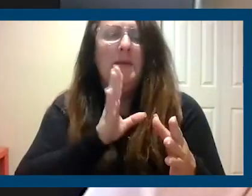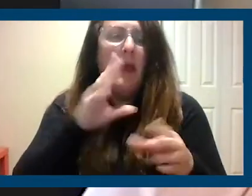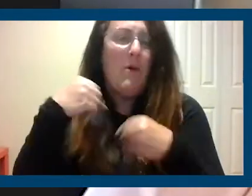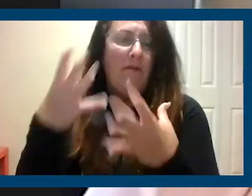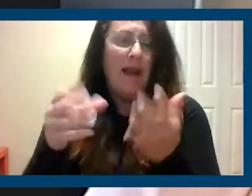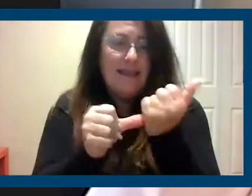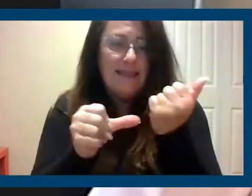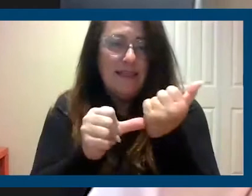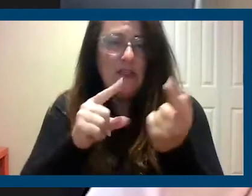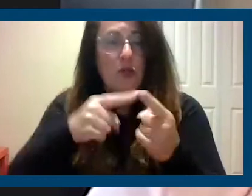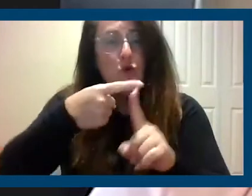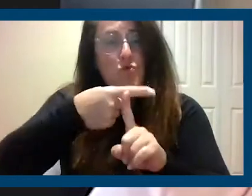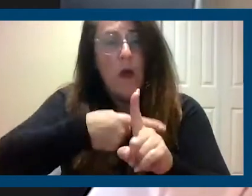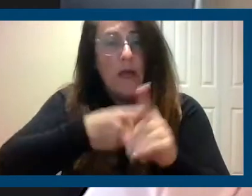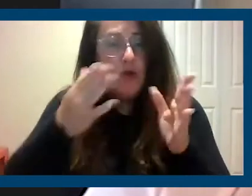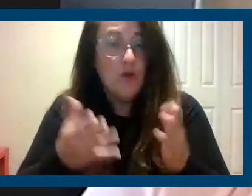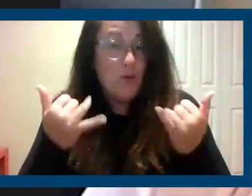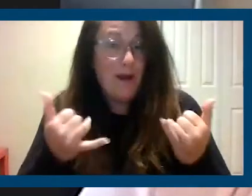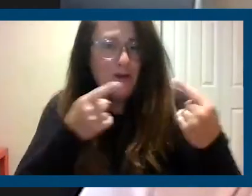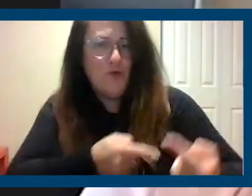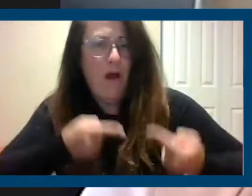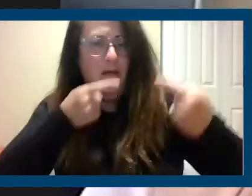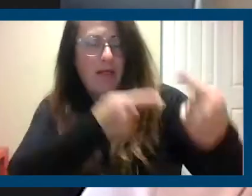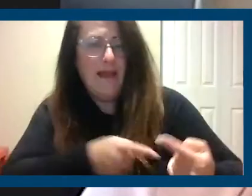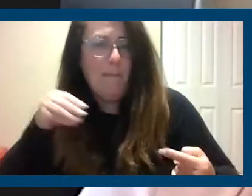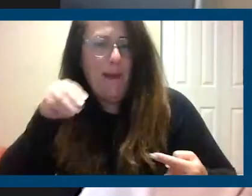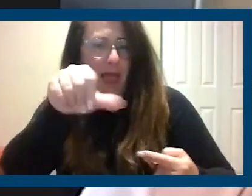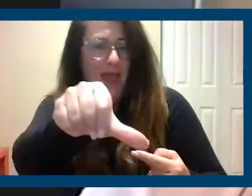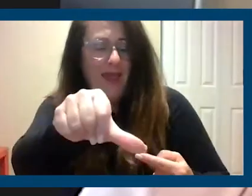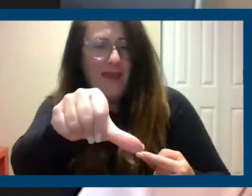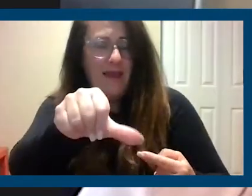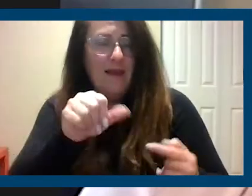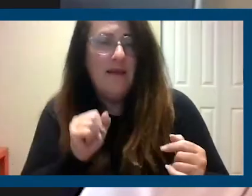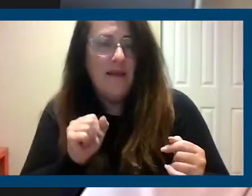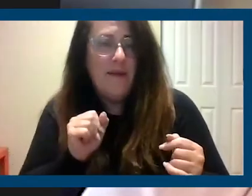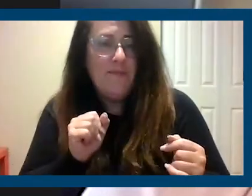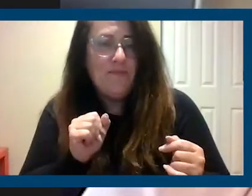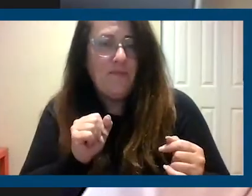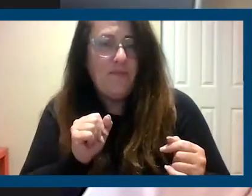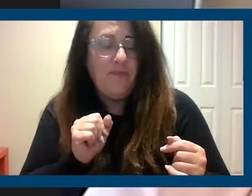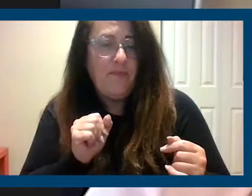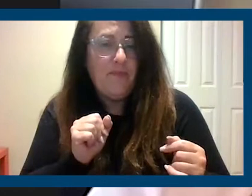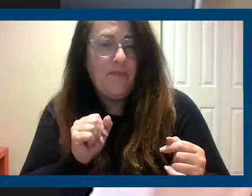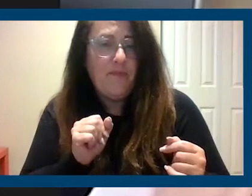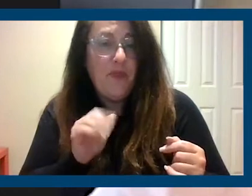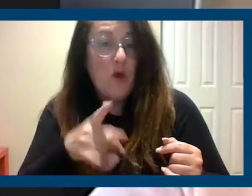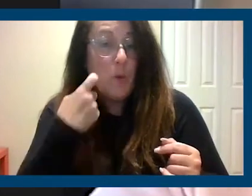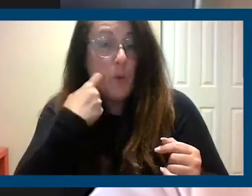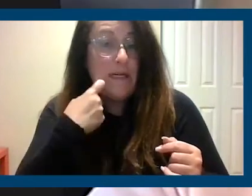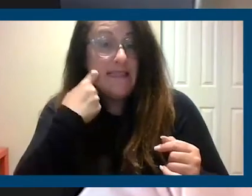our renters who right now are struggling. According to a recent project